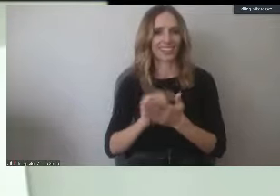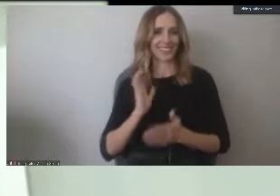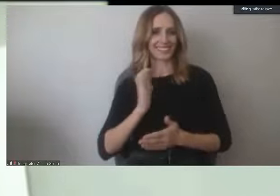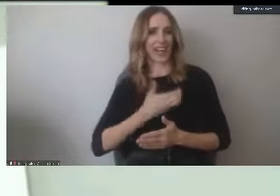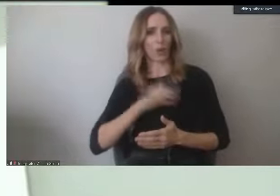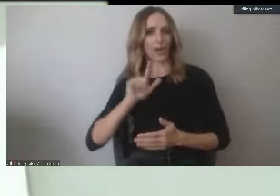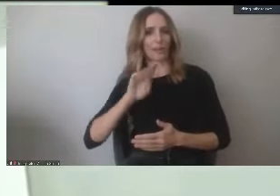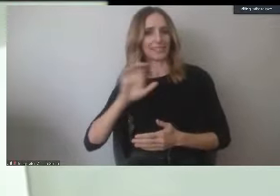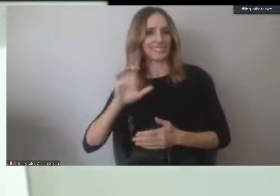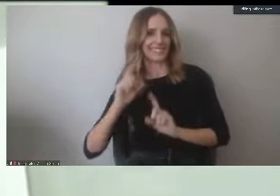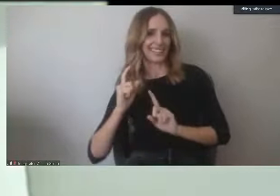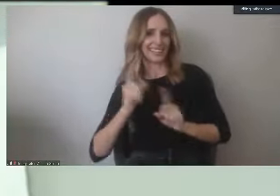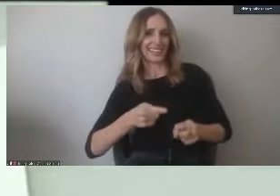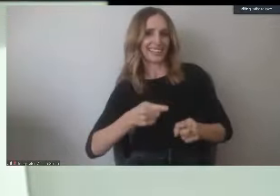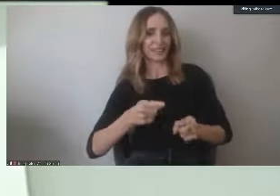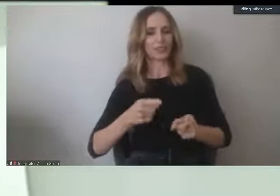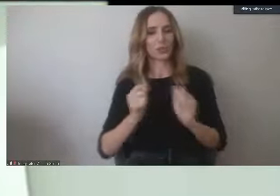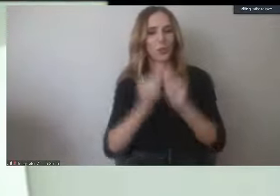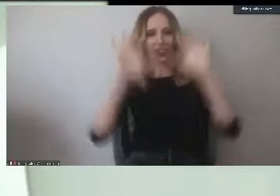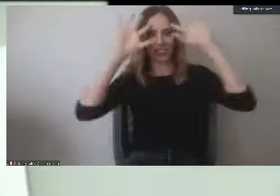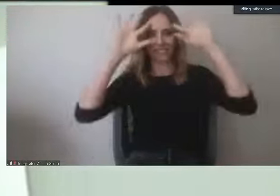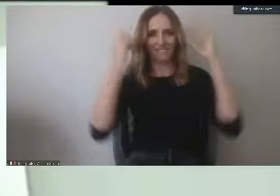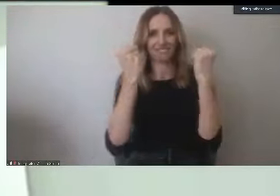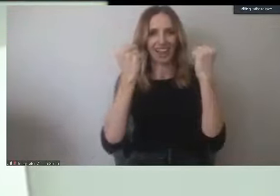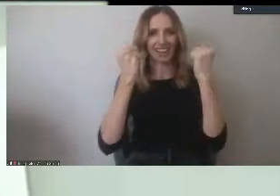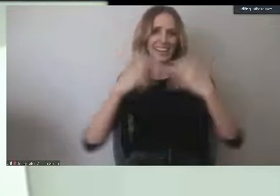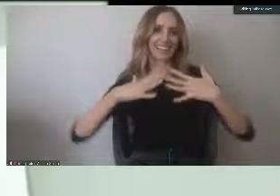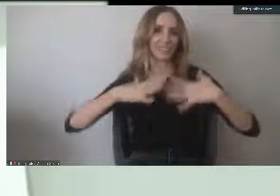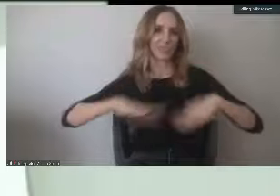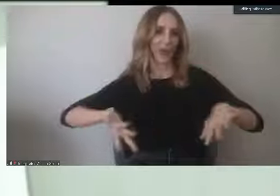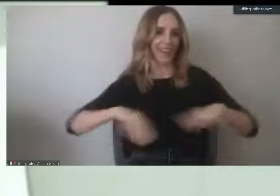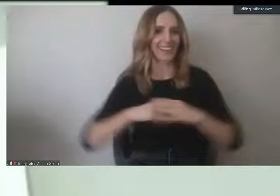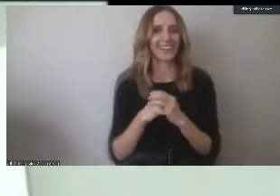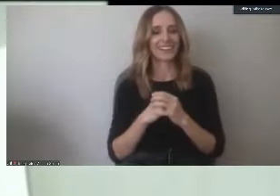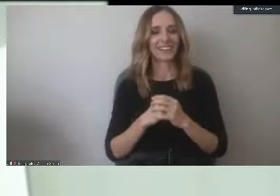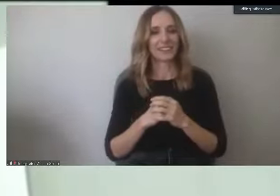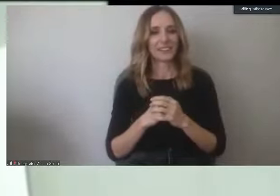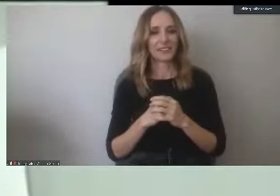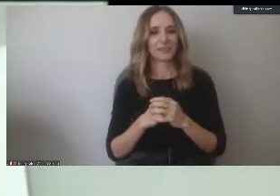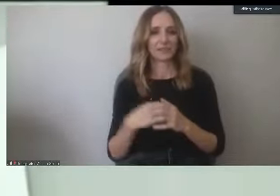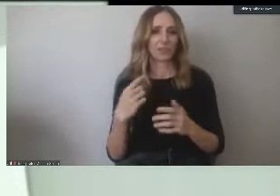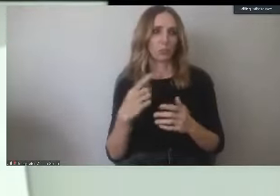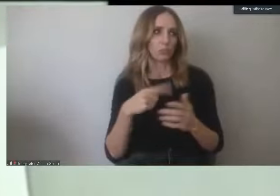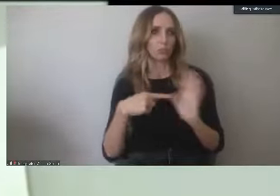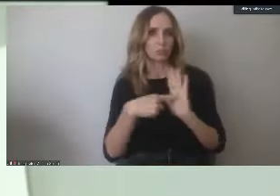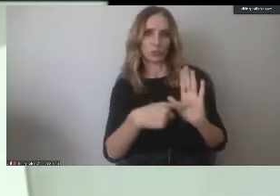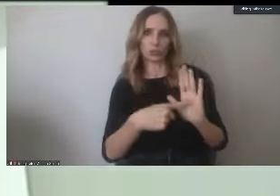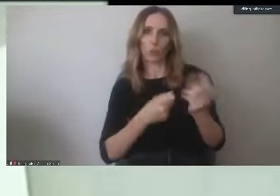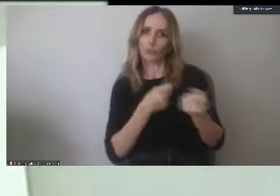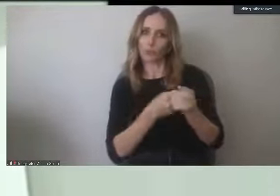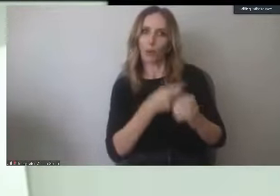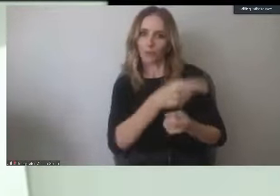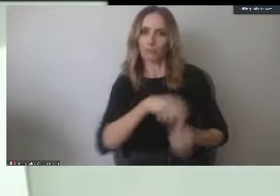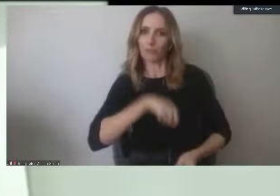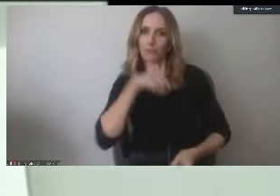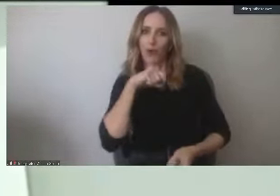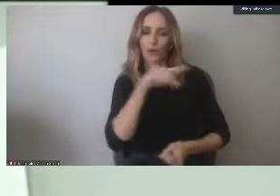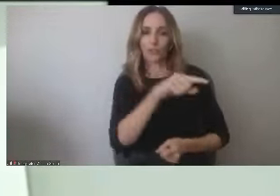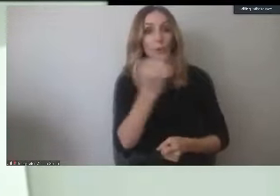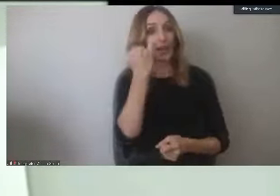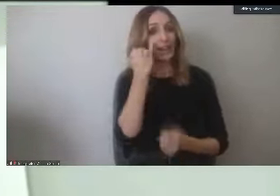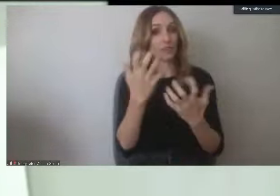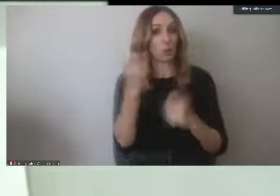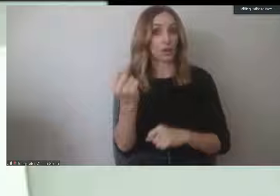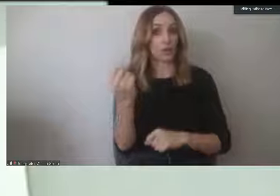Viking swag. And just to kind of just say, you know, we're proud of you, right? As well as you'll have the opportunity, should you want to, to return in